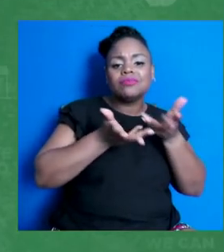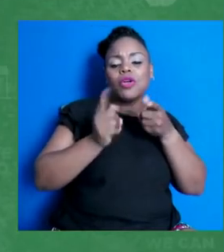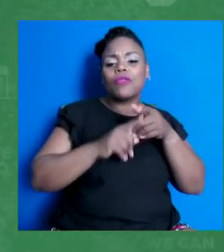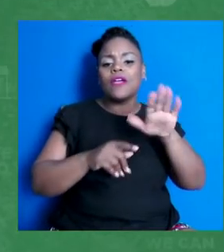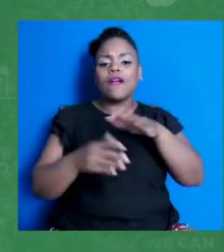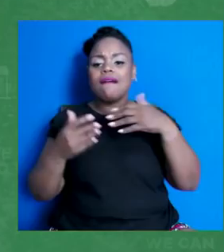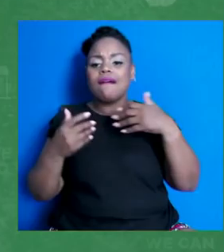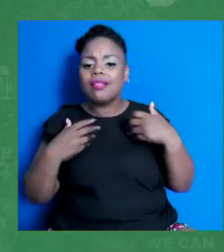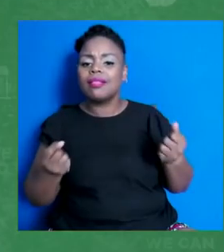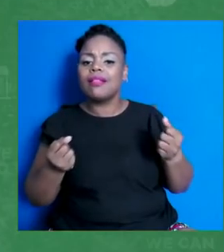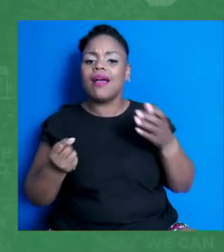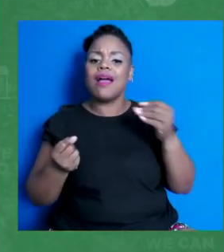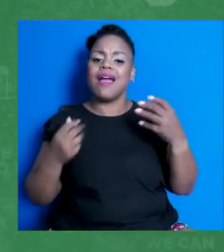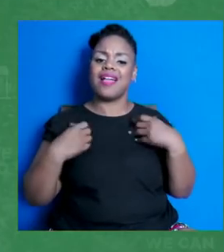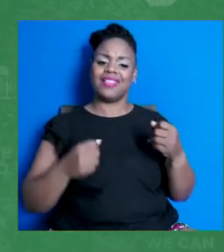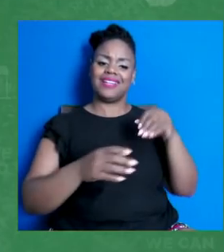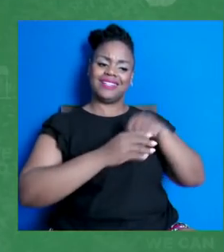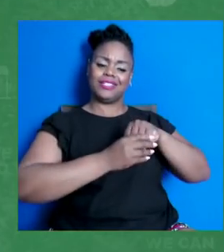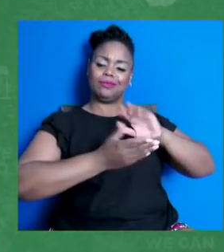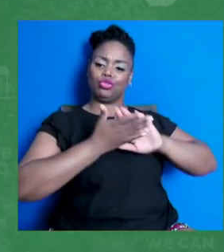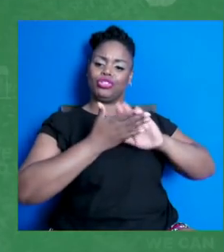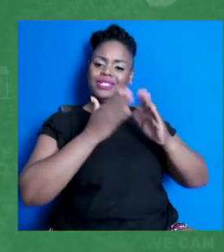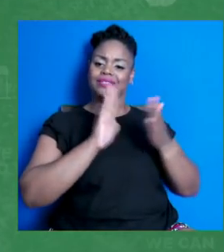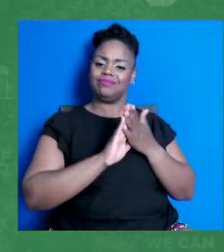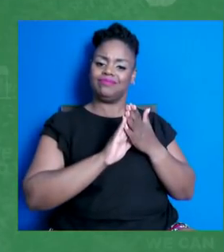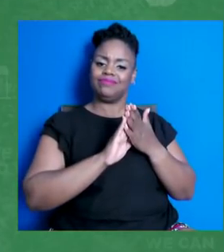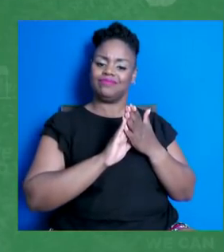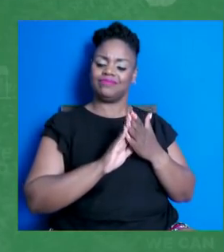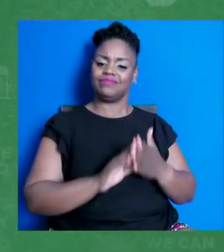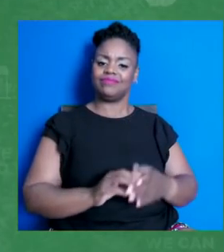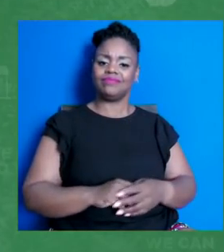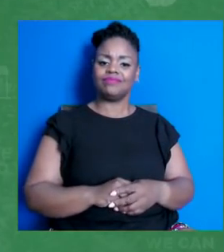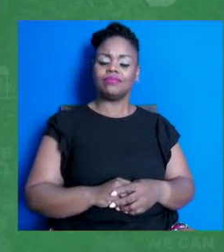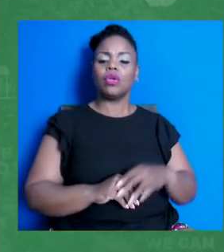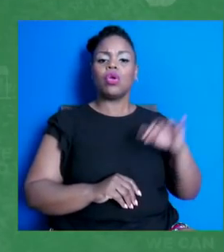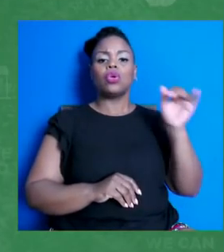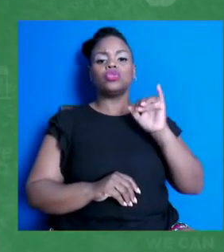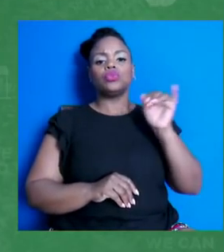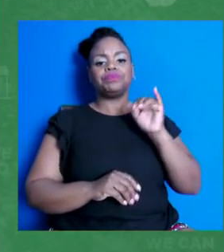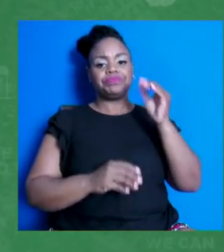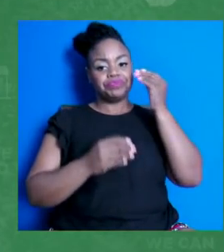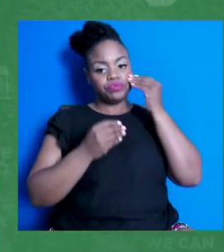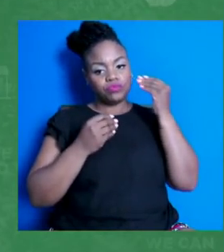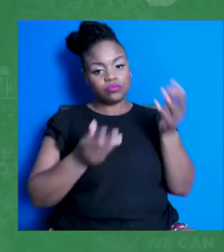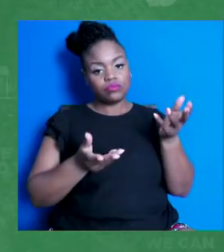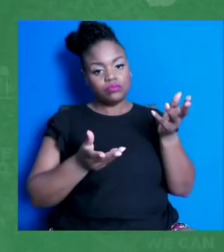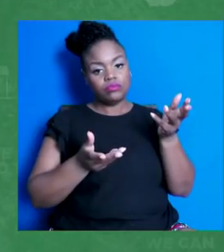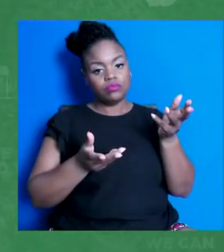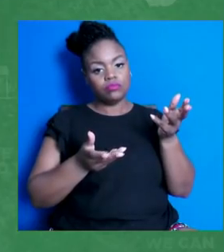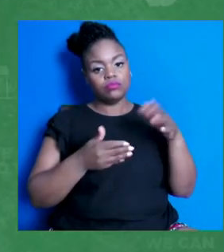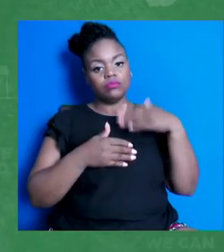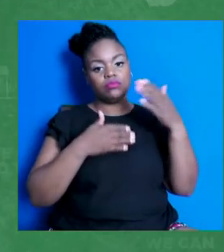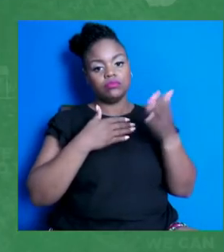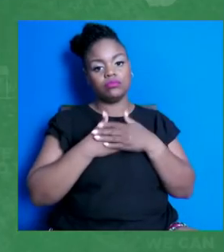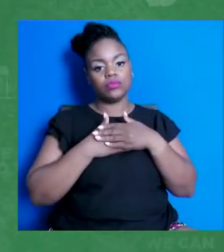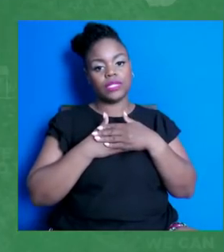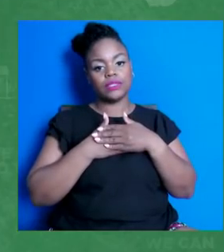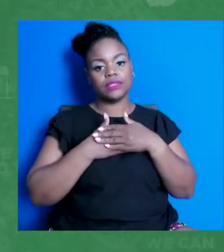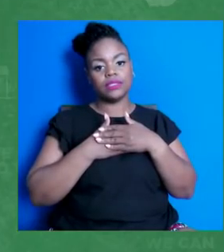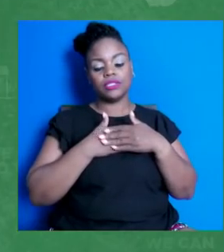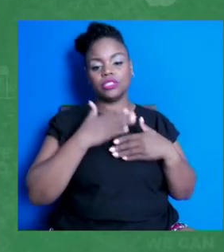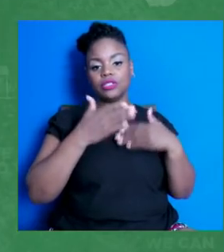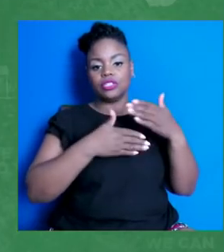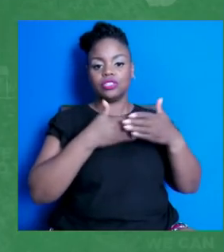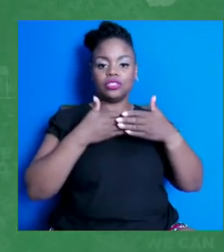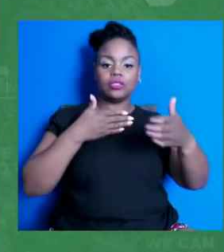They do not only do they know their parents best, but they're also the next generation of parents in their own right who will be making decisions like this in the future.